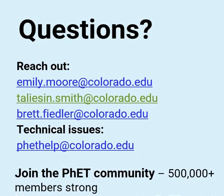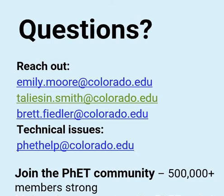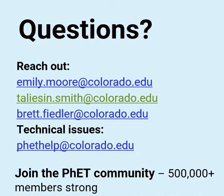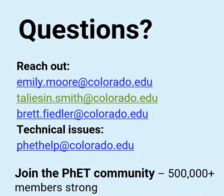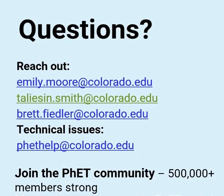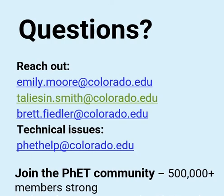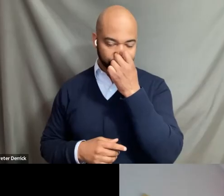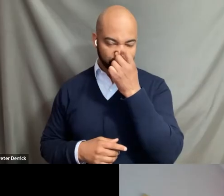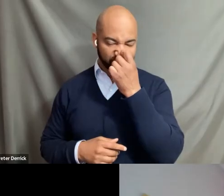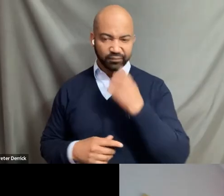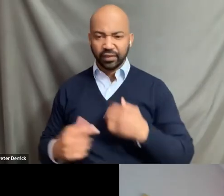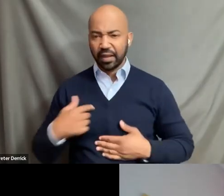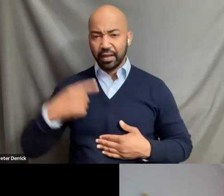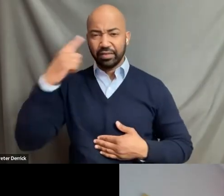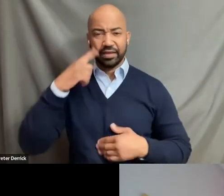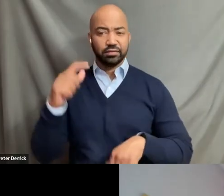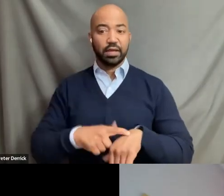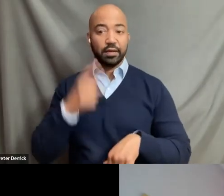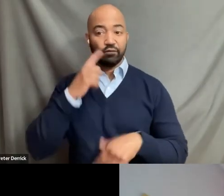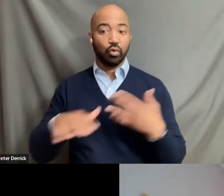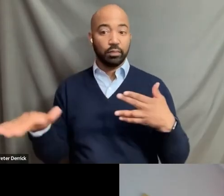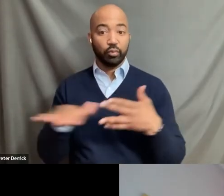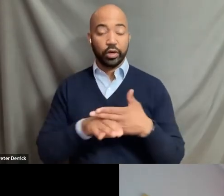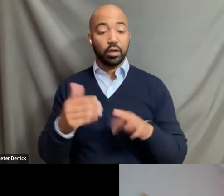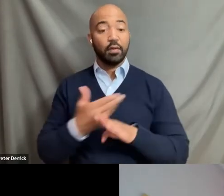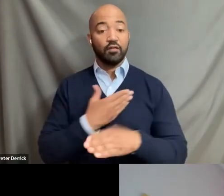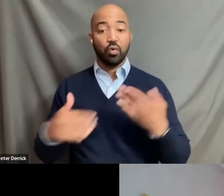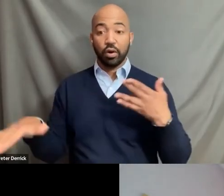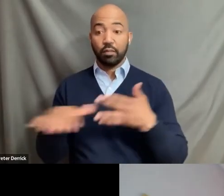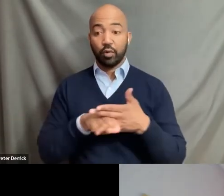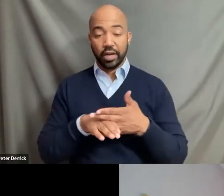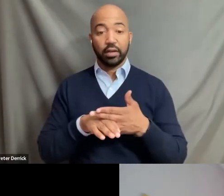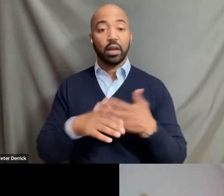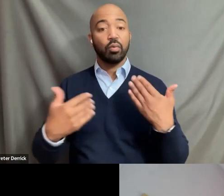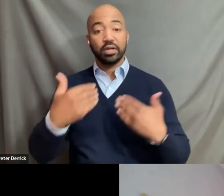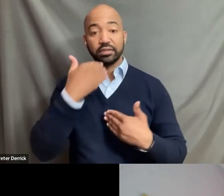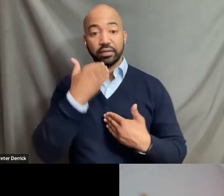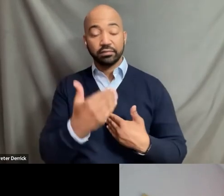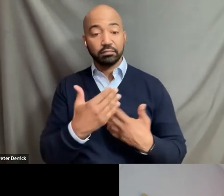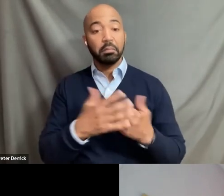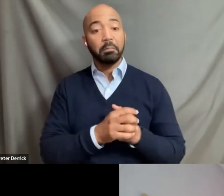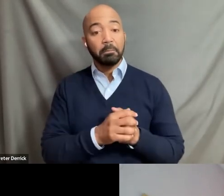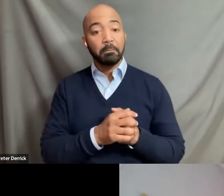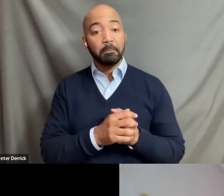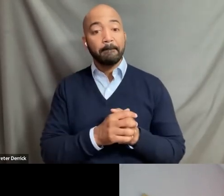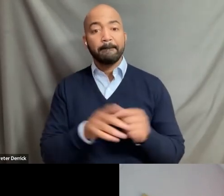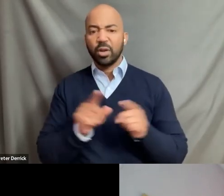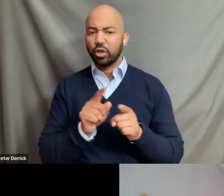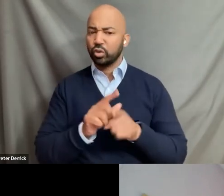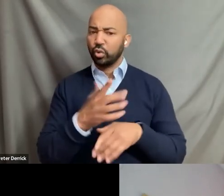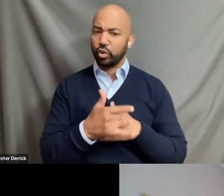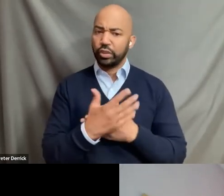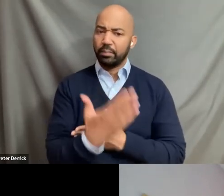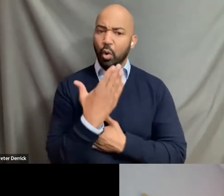And I think it's now time for a break. Before we go into the break, I would like to say, because in the very early morning